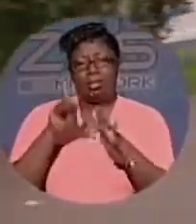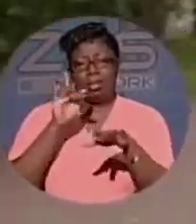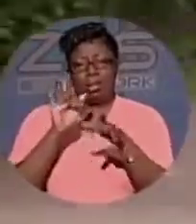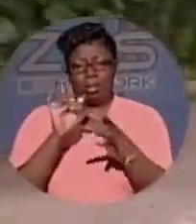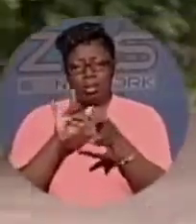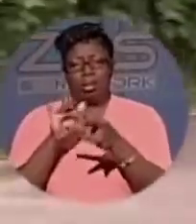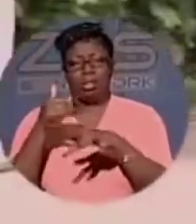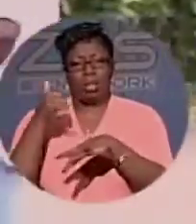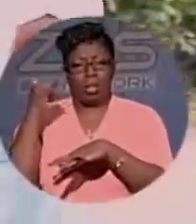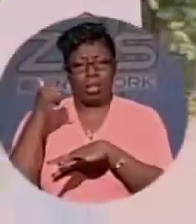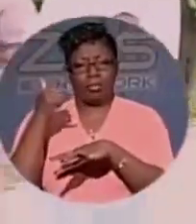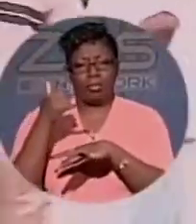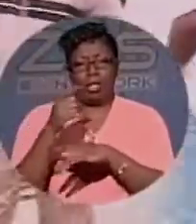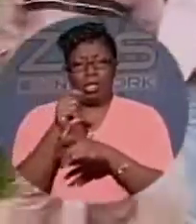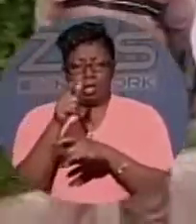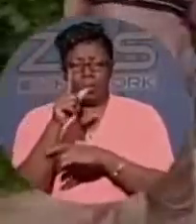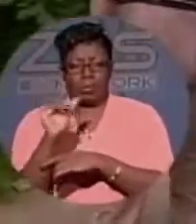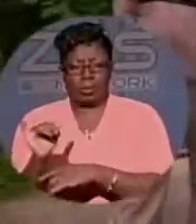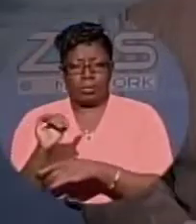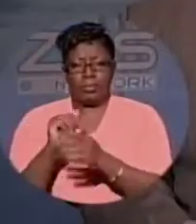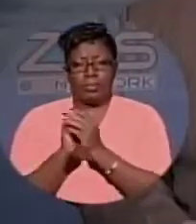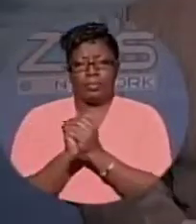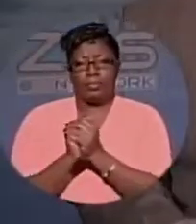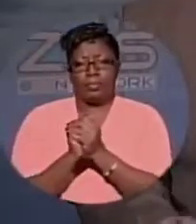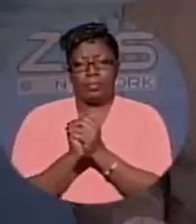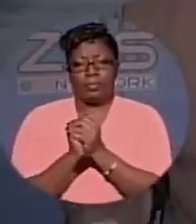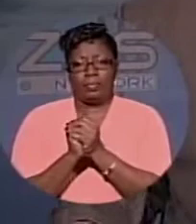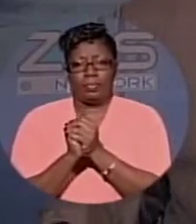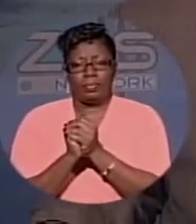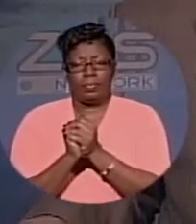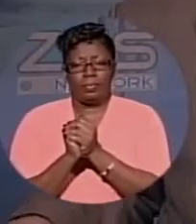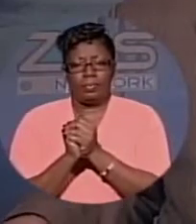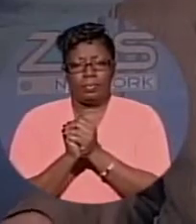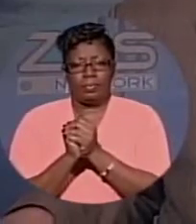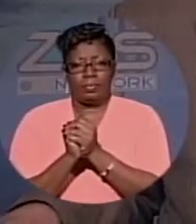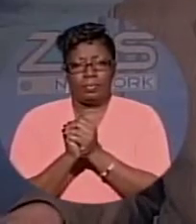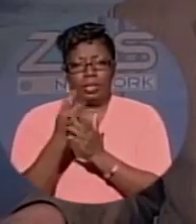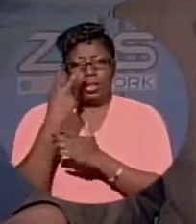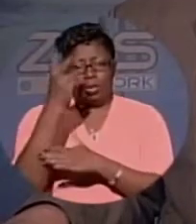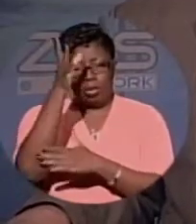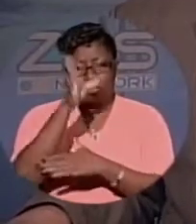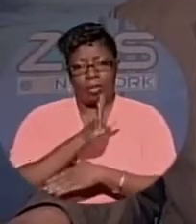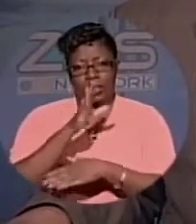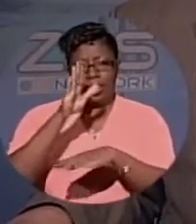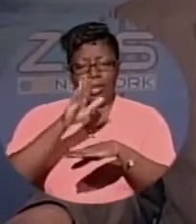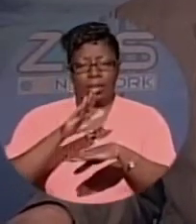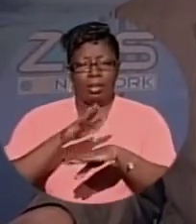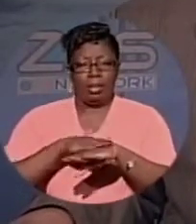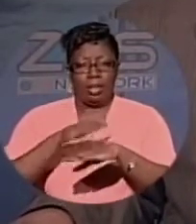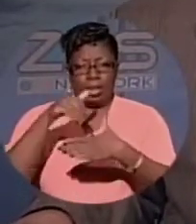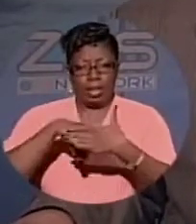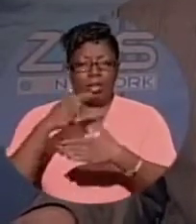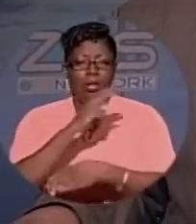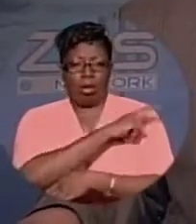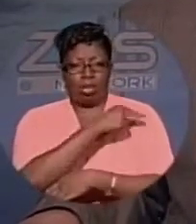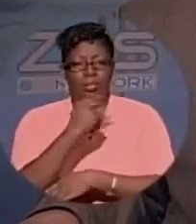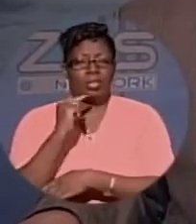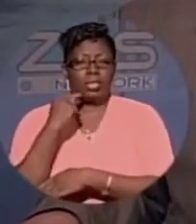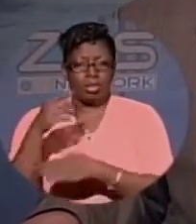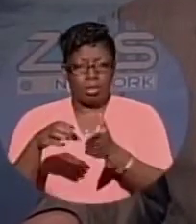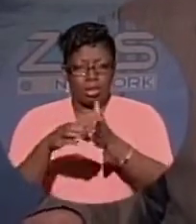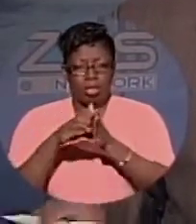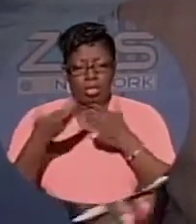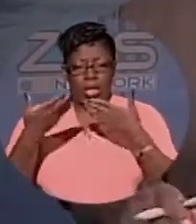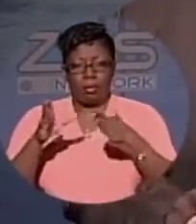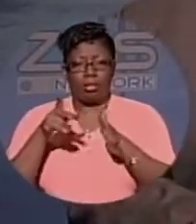possible. Altaviz Munnings, 7NS News. Great work, Altaviz. Well, two men are hospitalized in serious condition after being shot